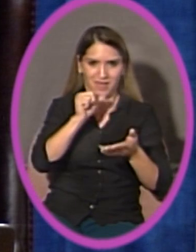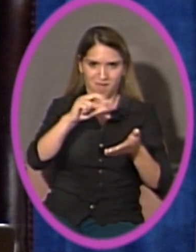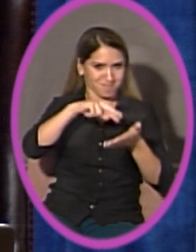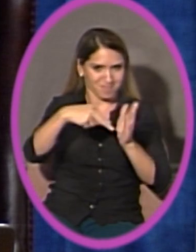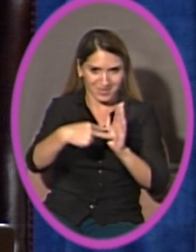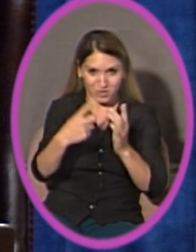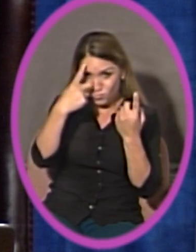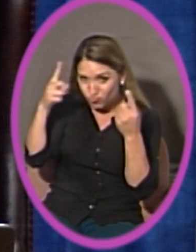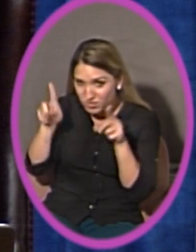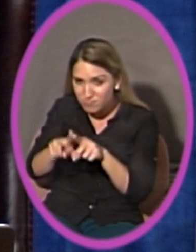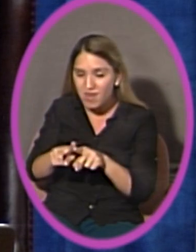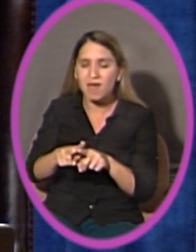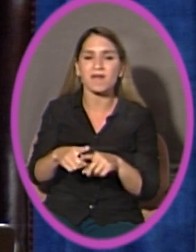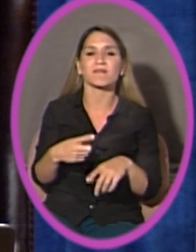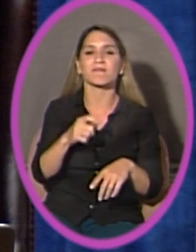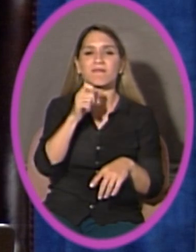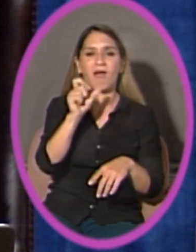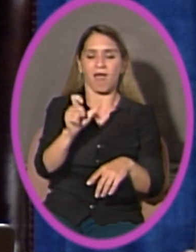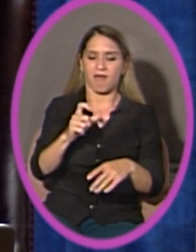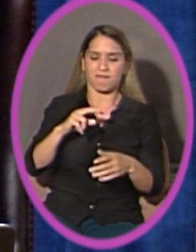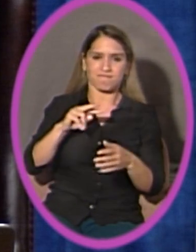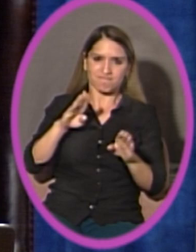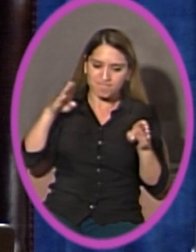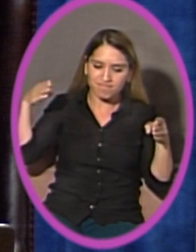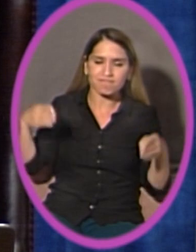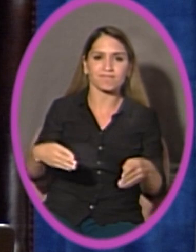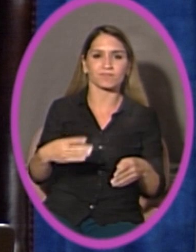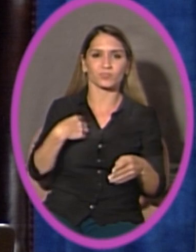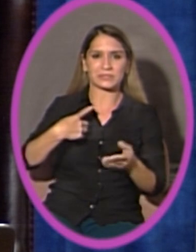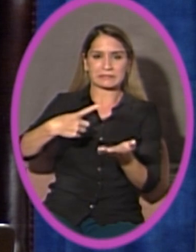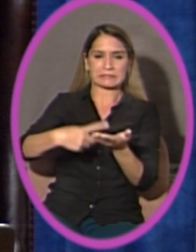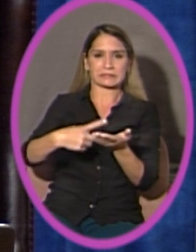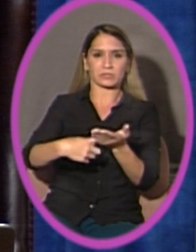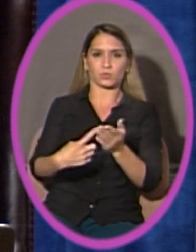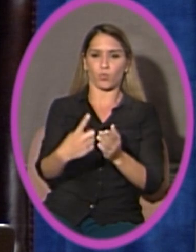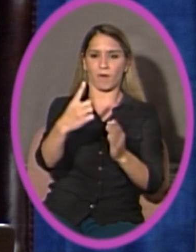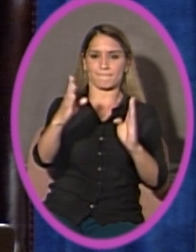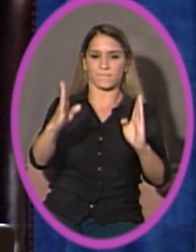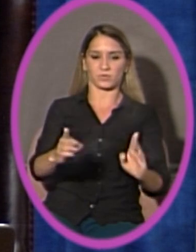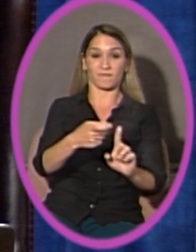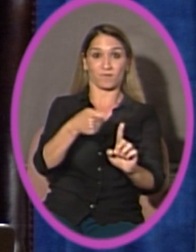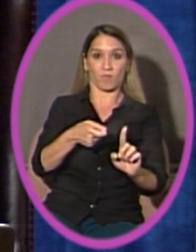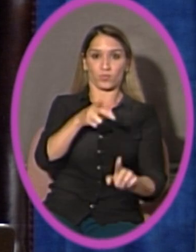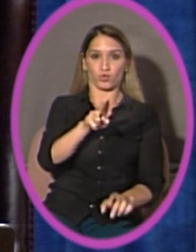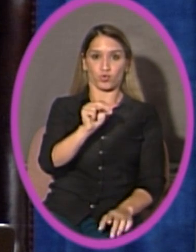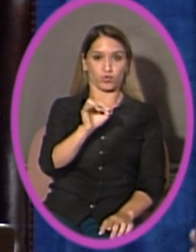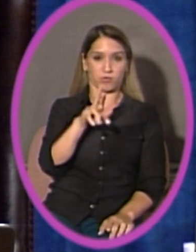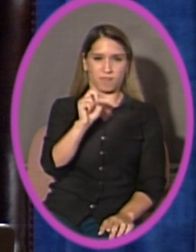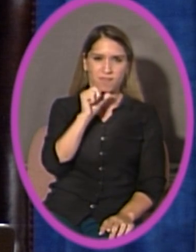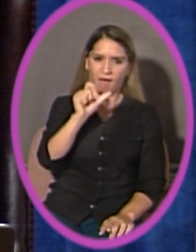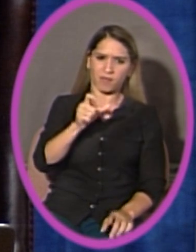or that we're speaking about anyone from the union or